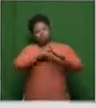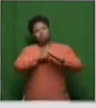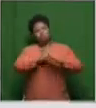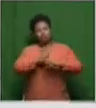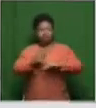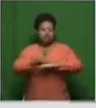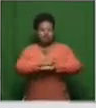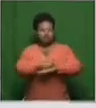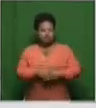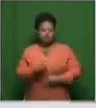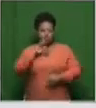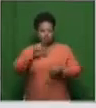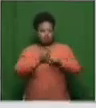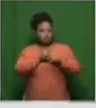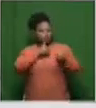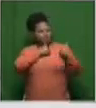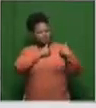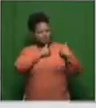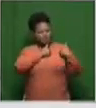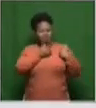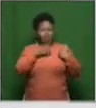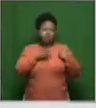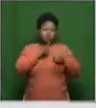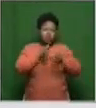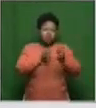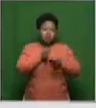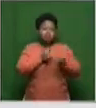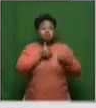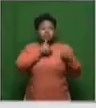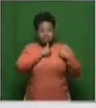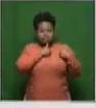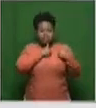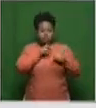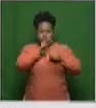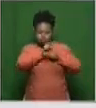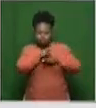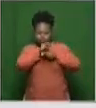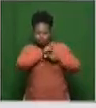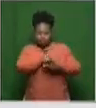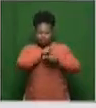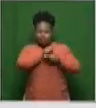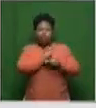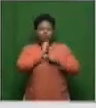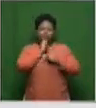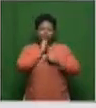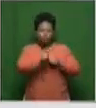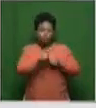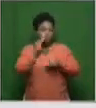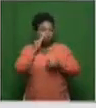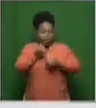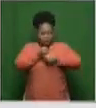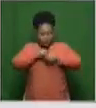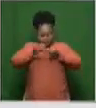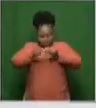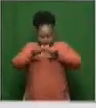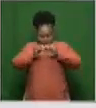is really careful, I'm going to really underscore this, safety monitoring is being done incredibly rigorously within the clinical trials. From the time